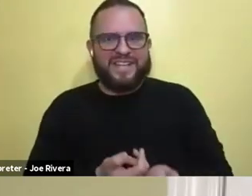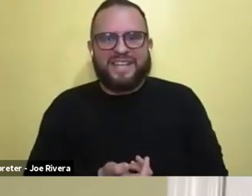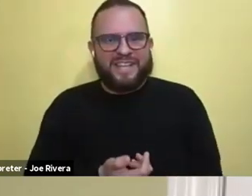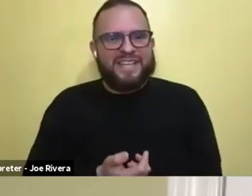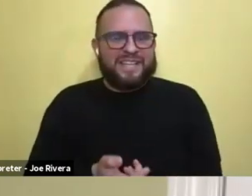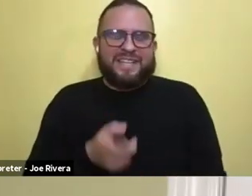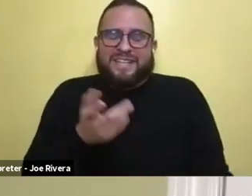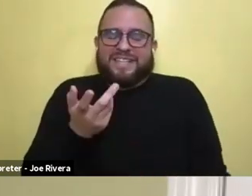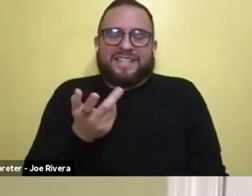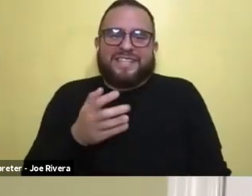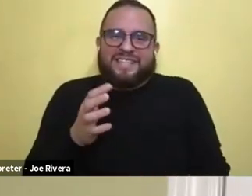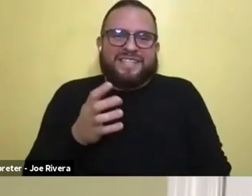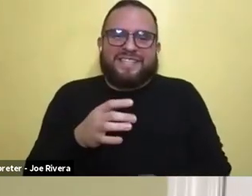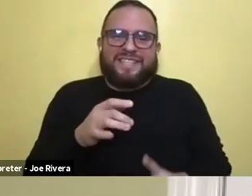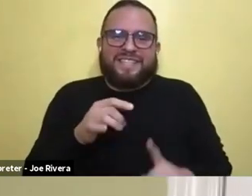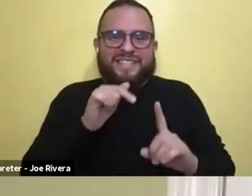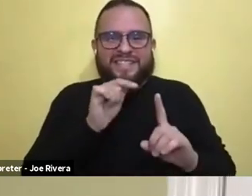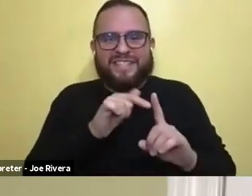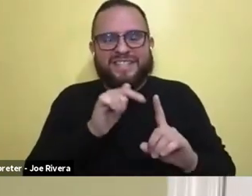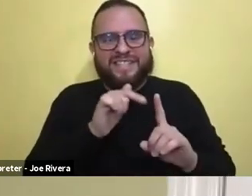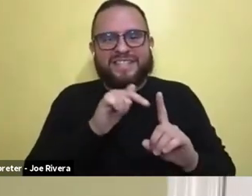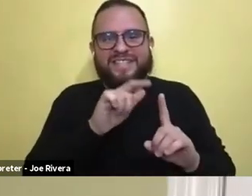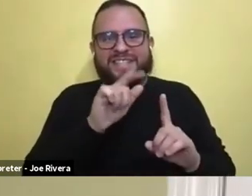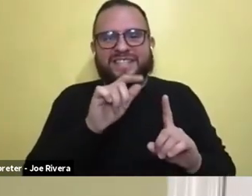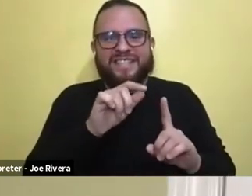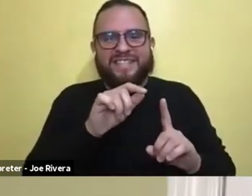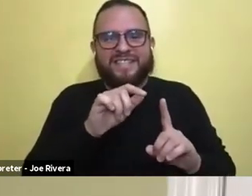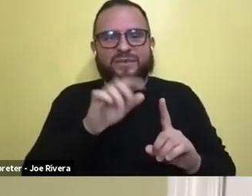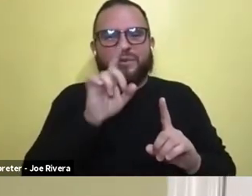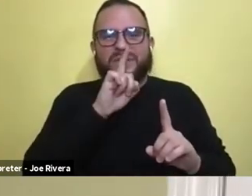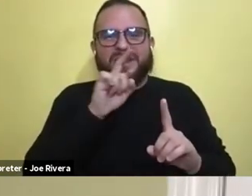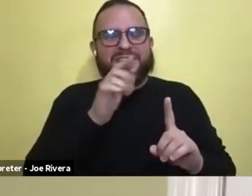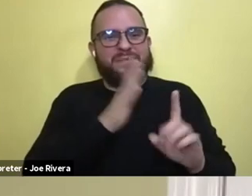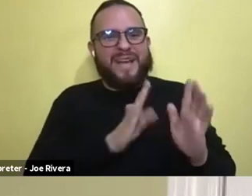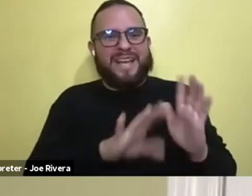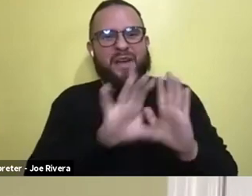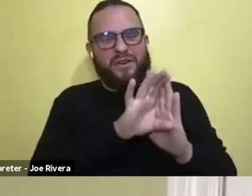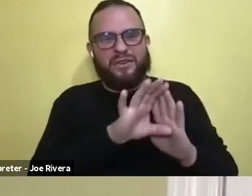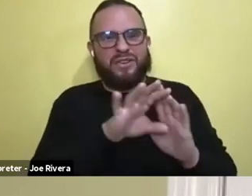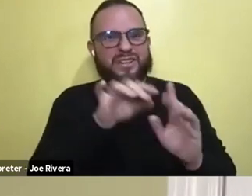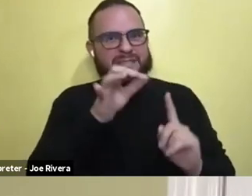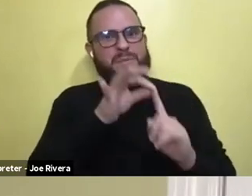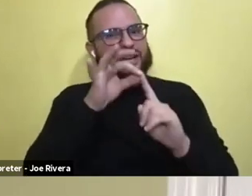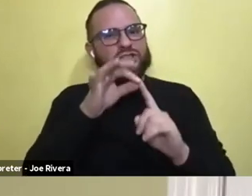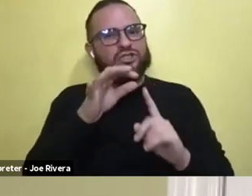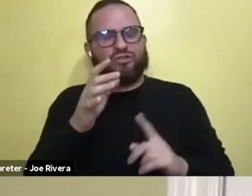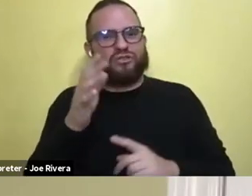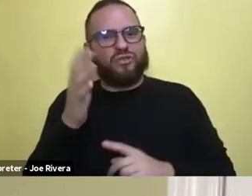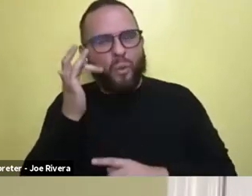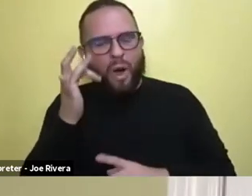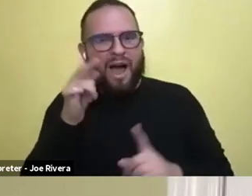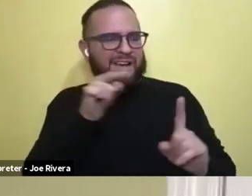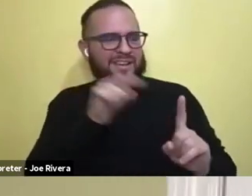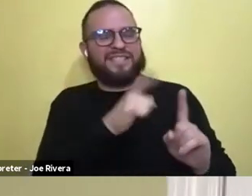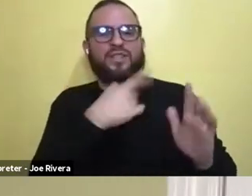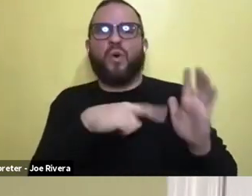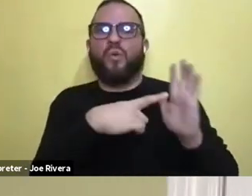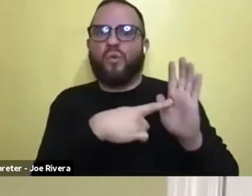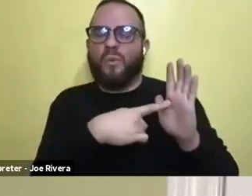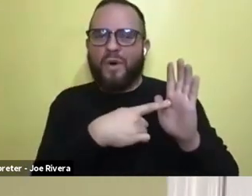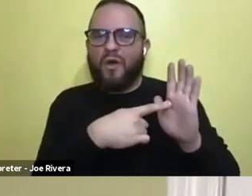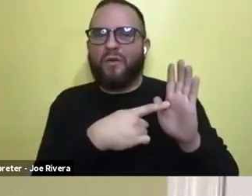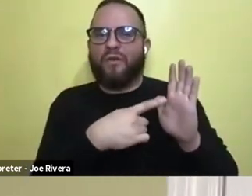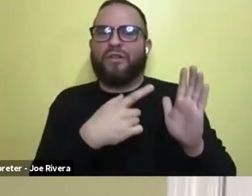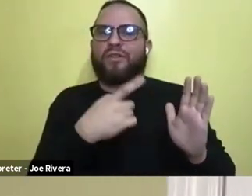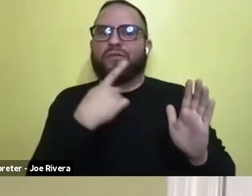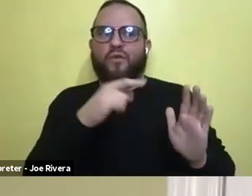special and unique about, um, this character is that she's a role model for girls to become engaged in the